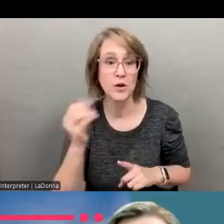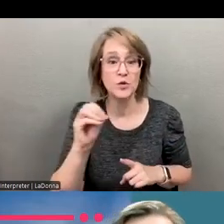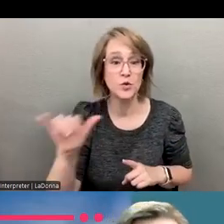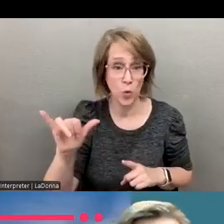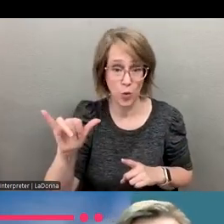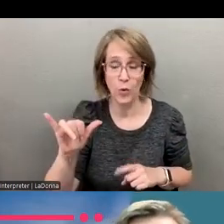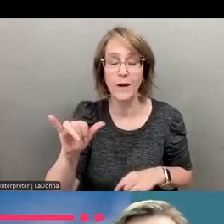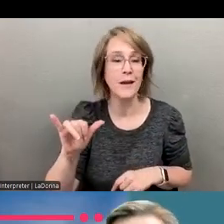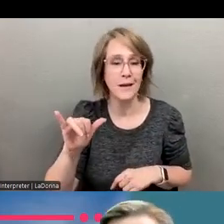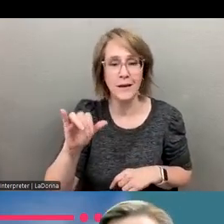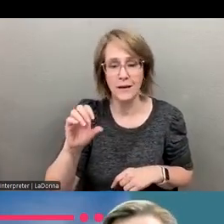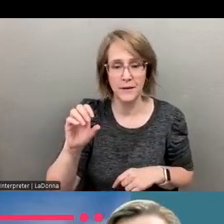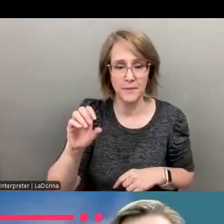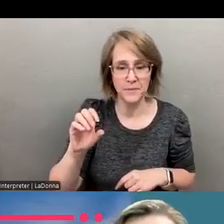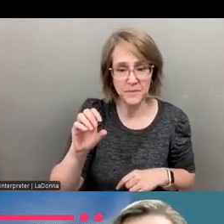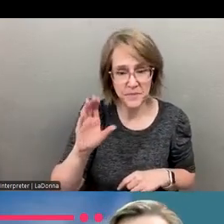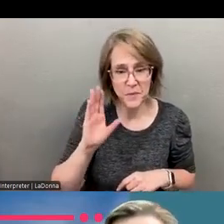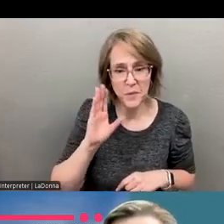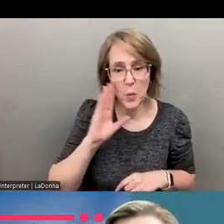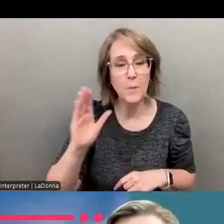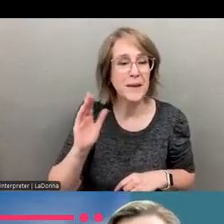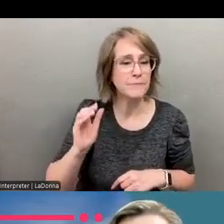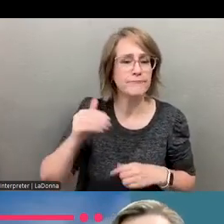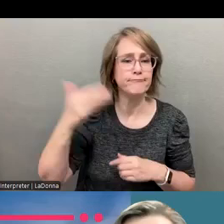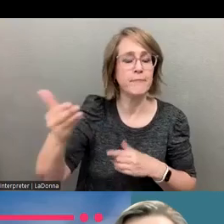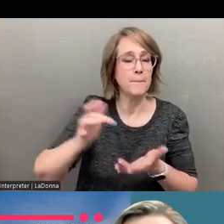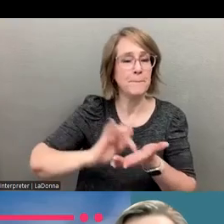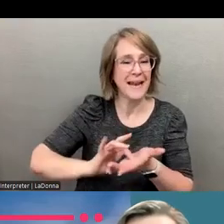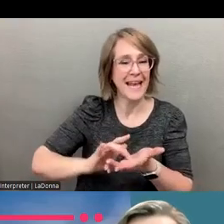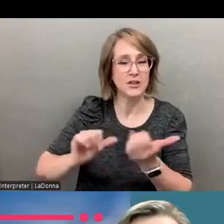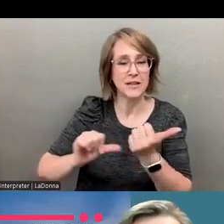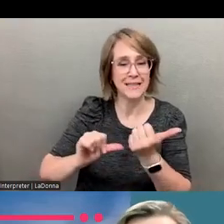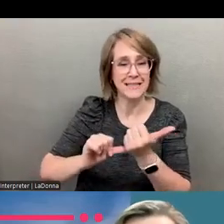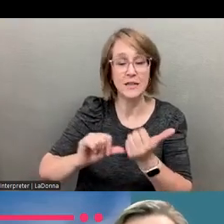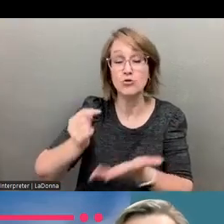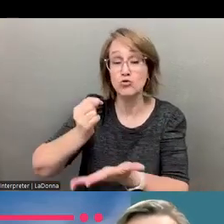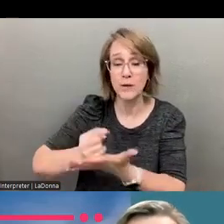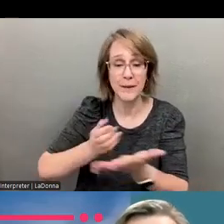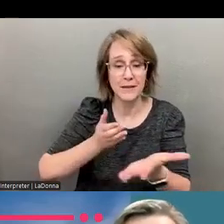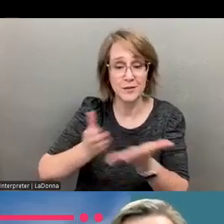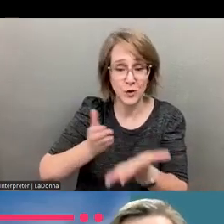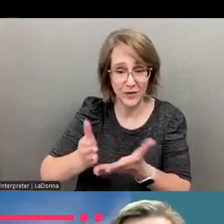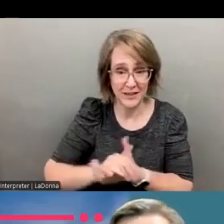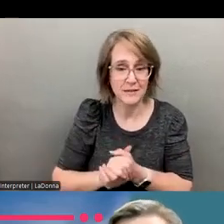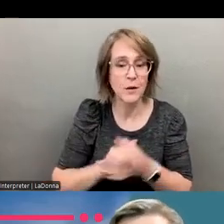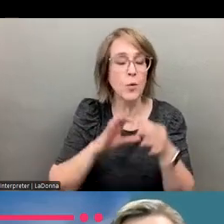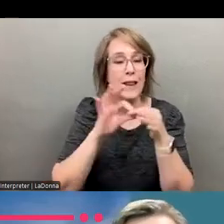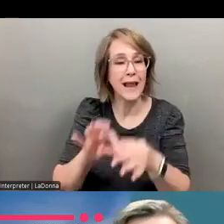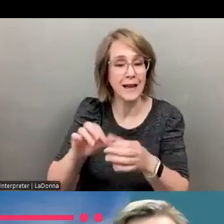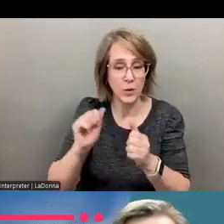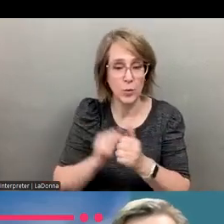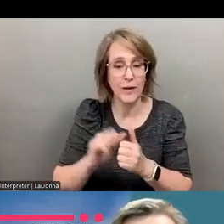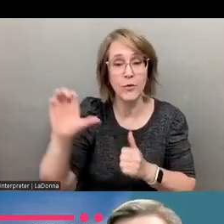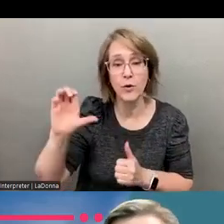in our next episode presenting a special topic on medication assisted treatment services, um, is connected to crisis care. So